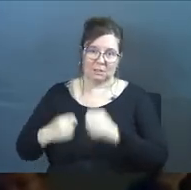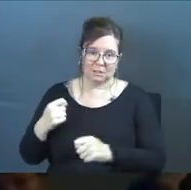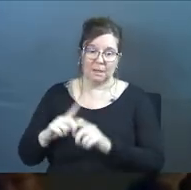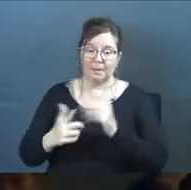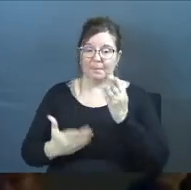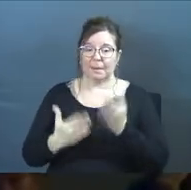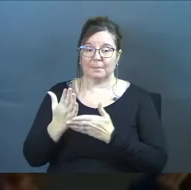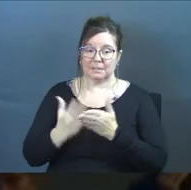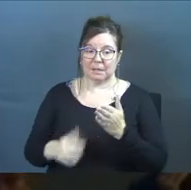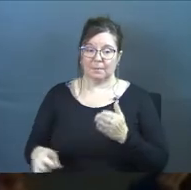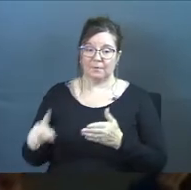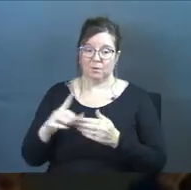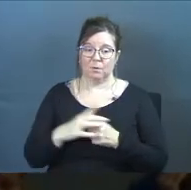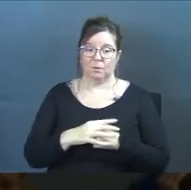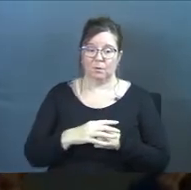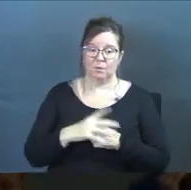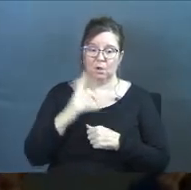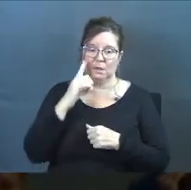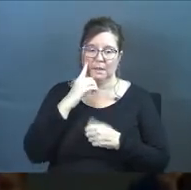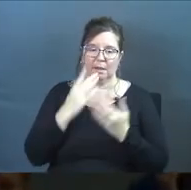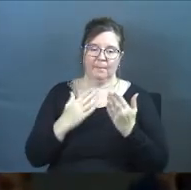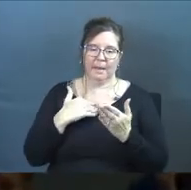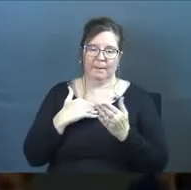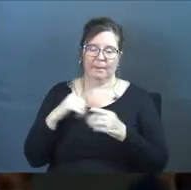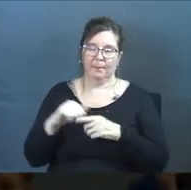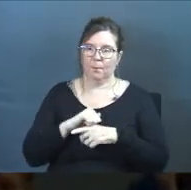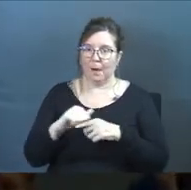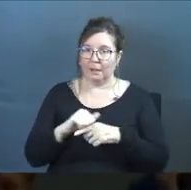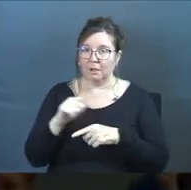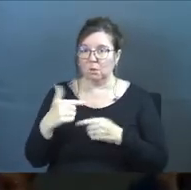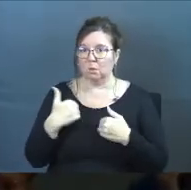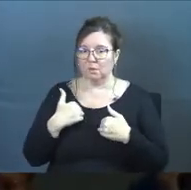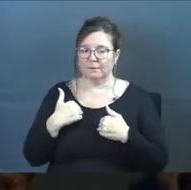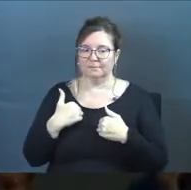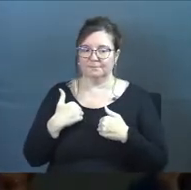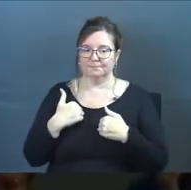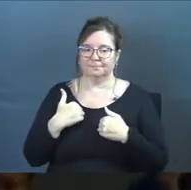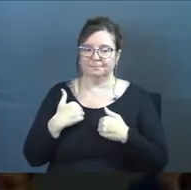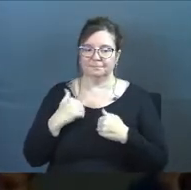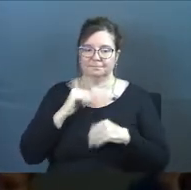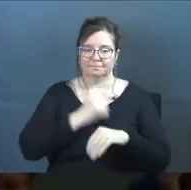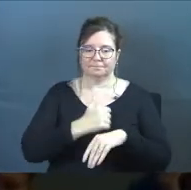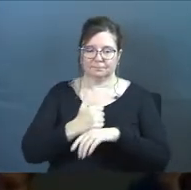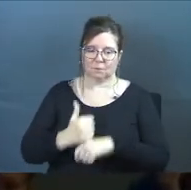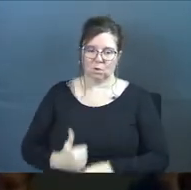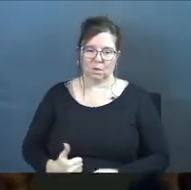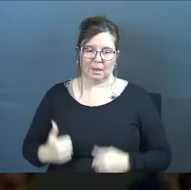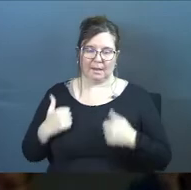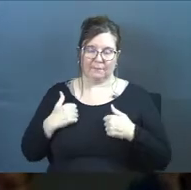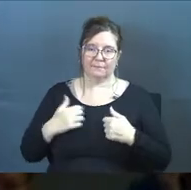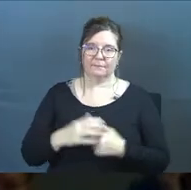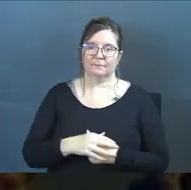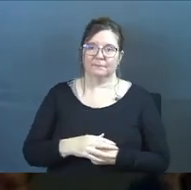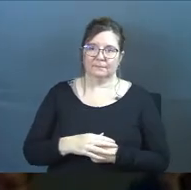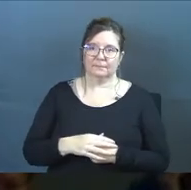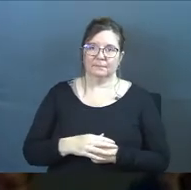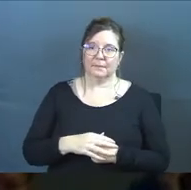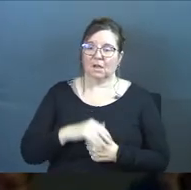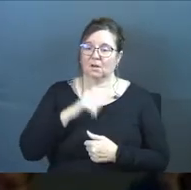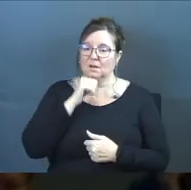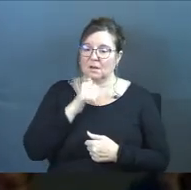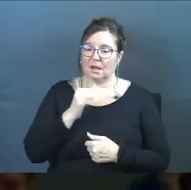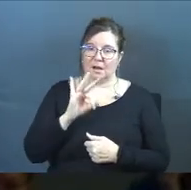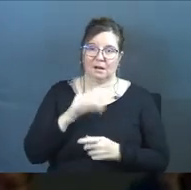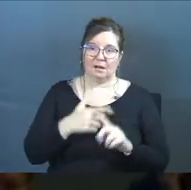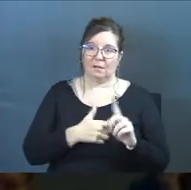but maybe some of you, you're thinking of maybe practices that you have been, that are